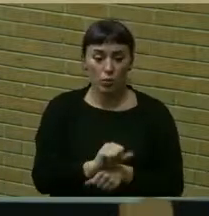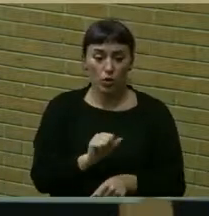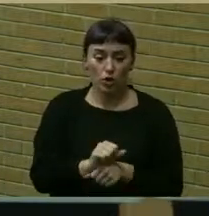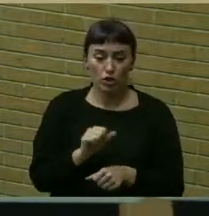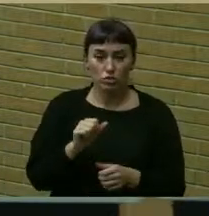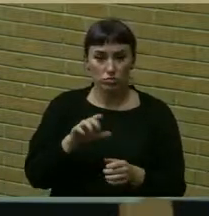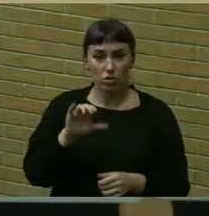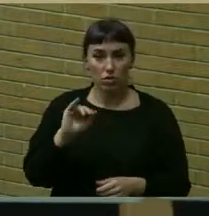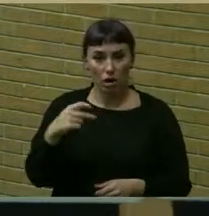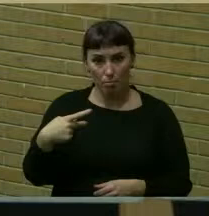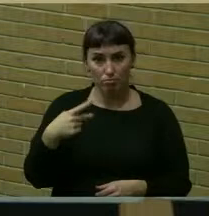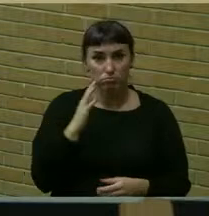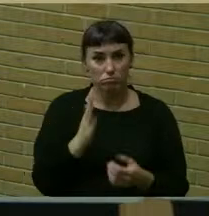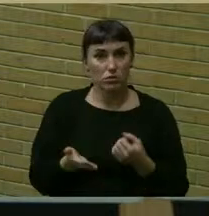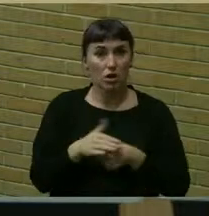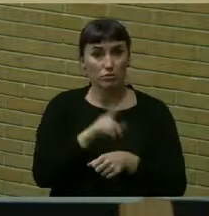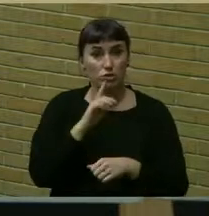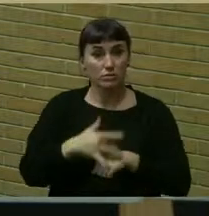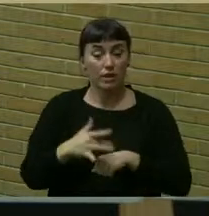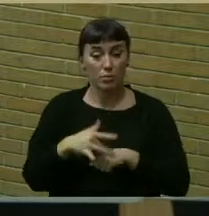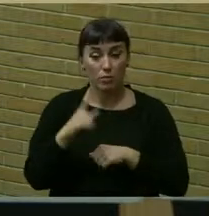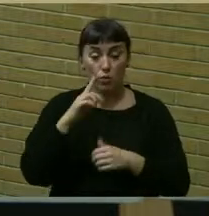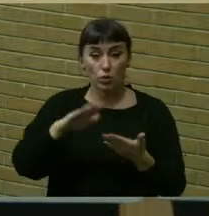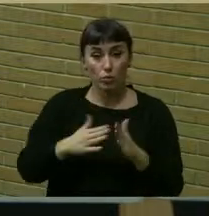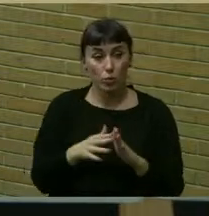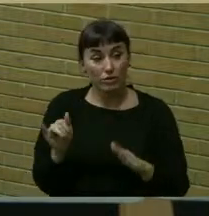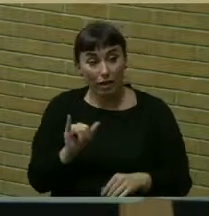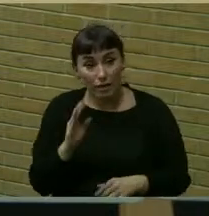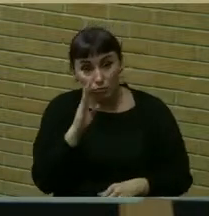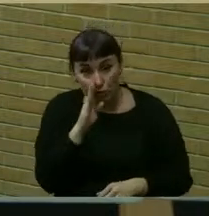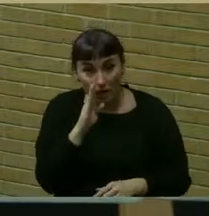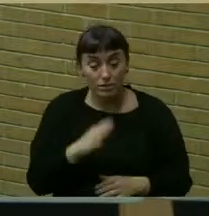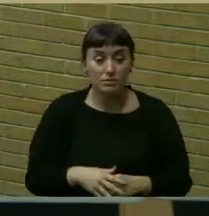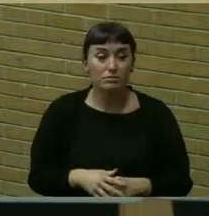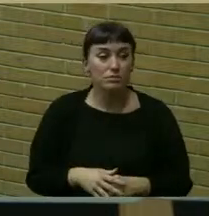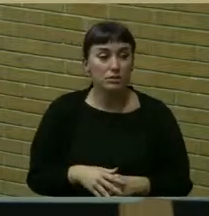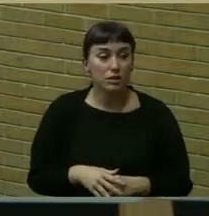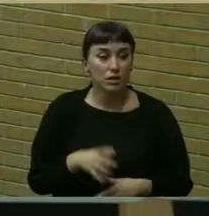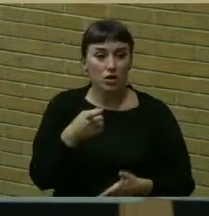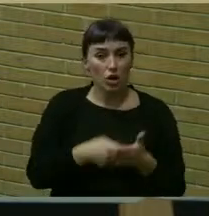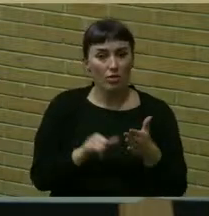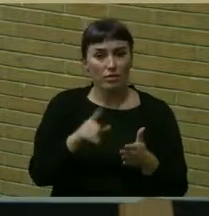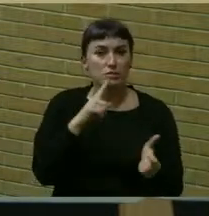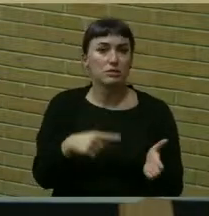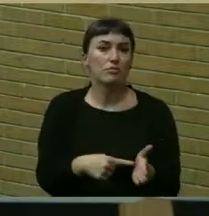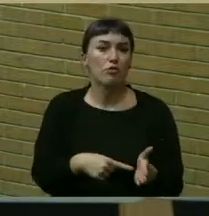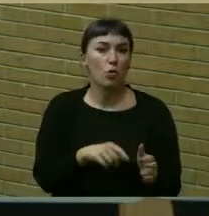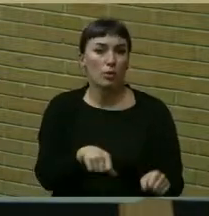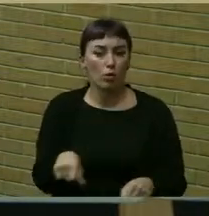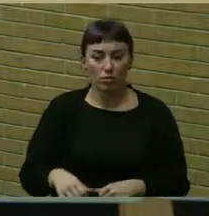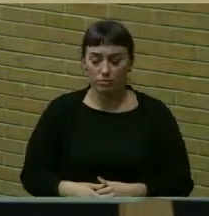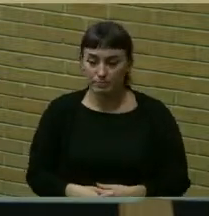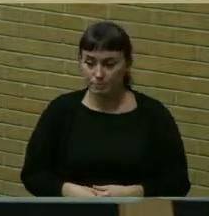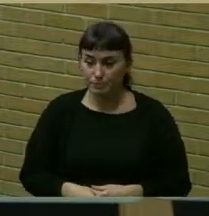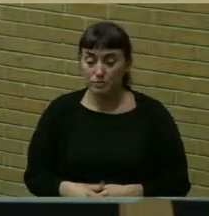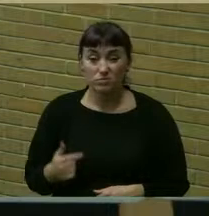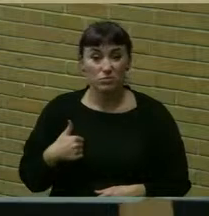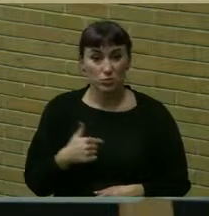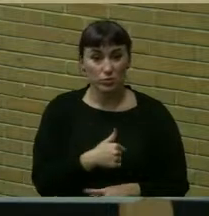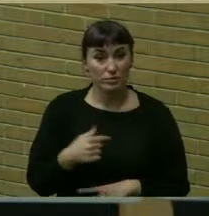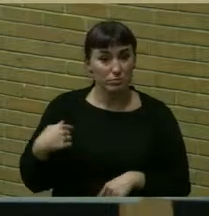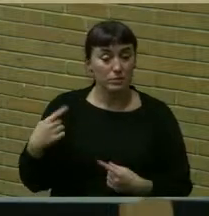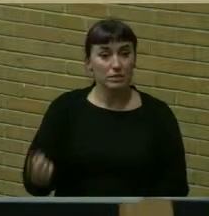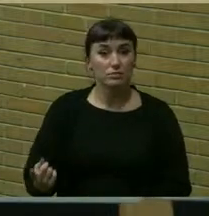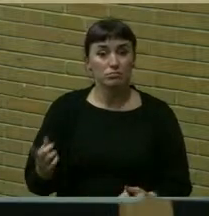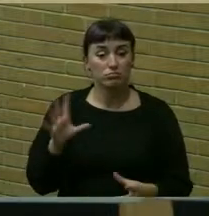compensation coverage is available for communities like brighton at a cost that's affordable we have been